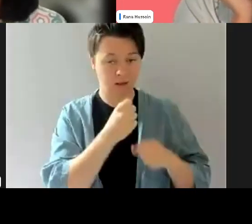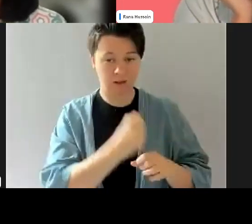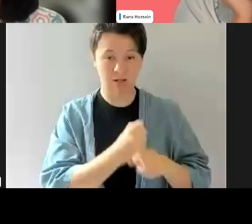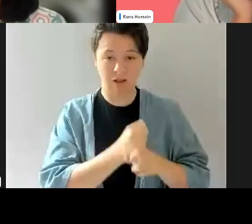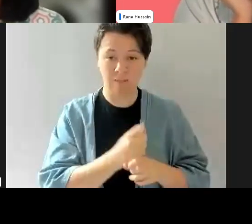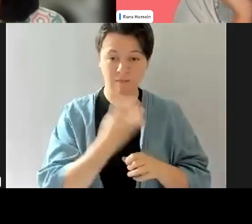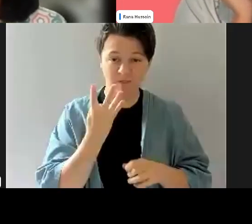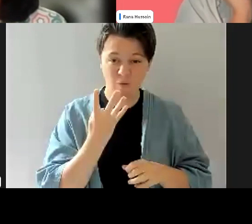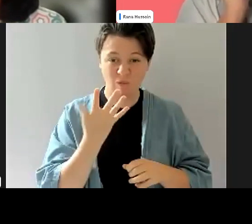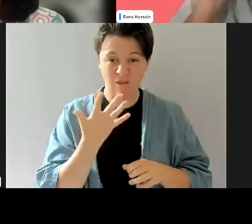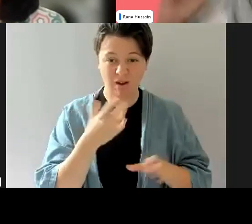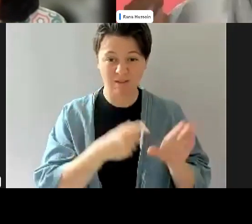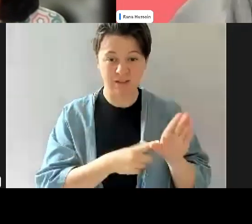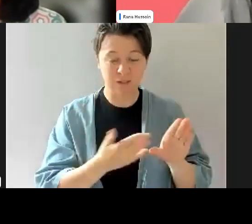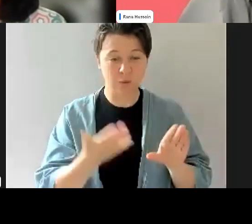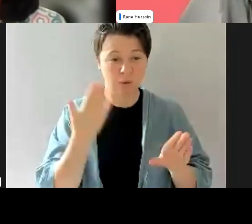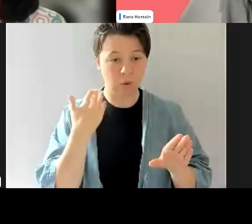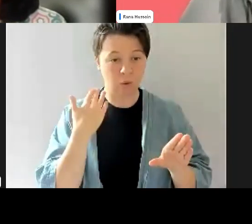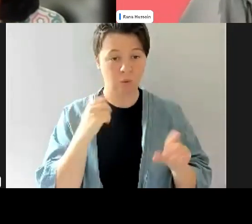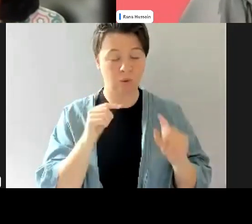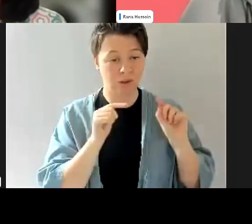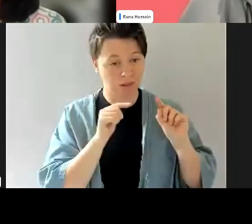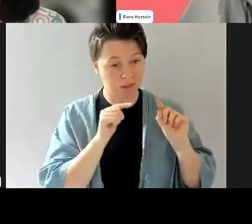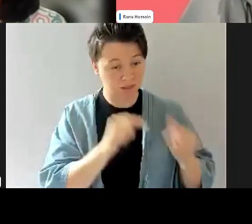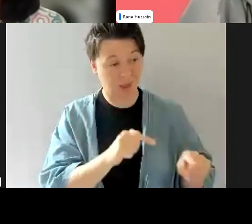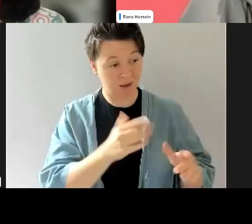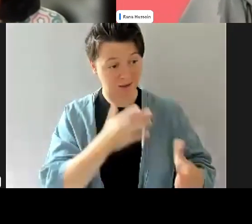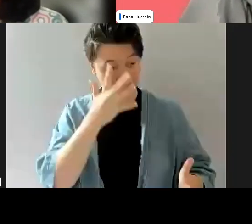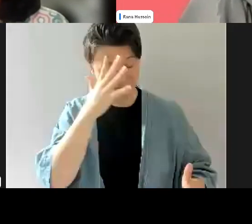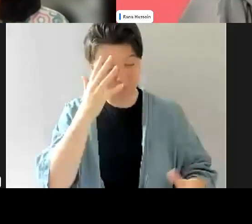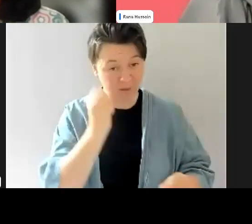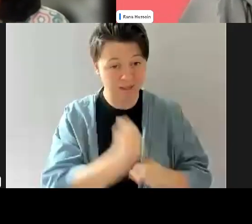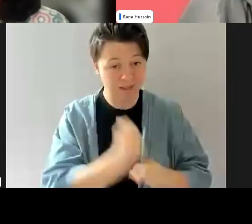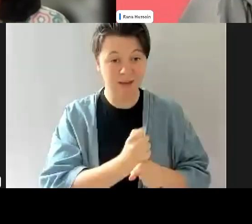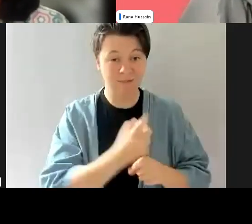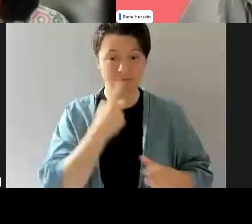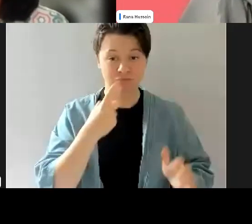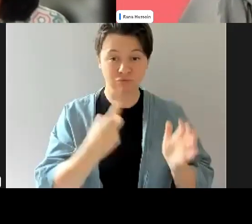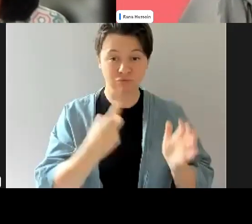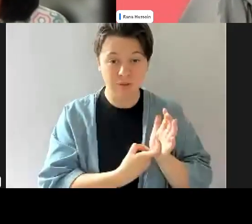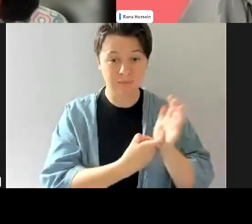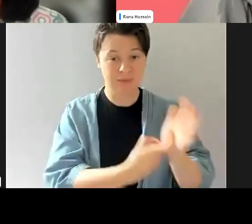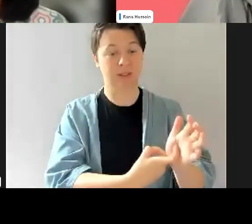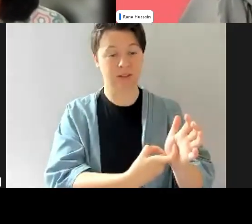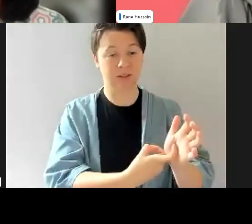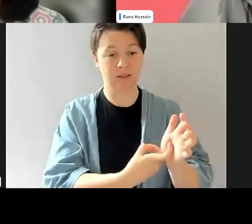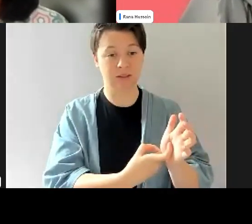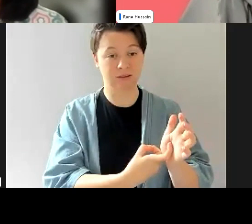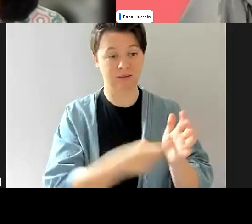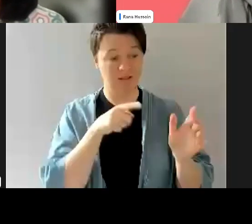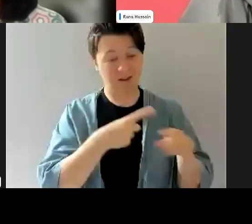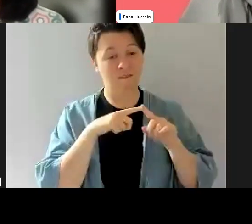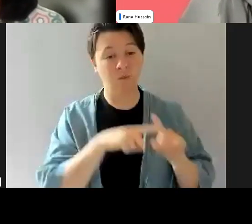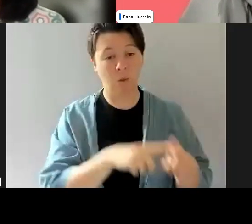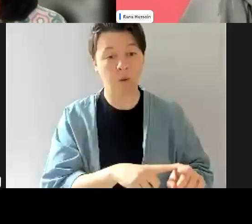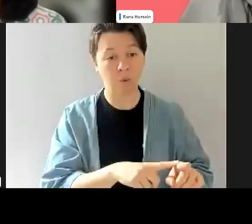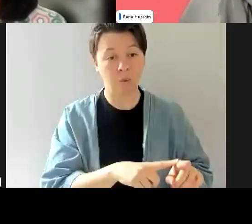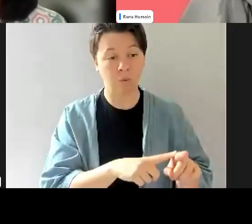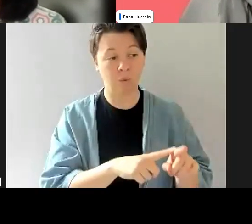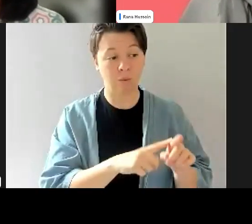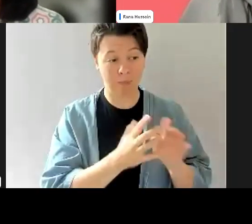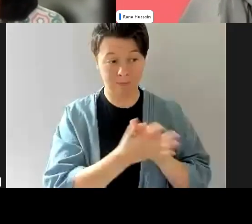um, they were living these things, these recommendations that we're talking about now. So, um, they were seeking,